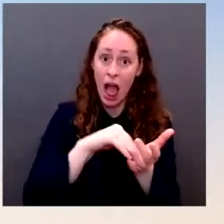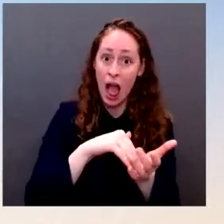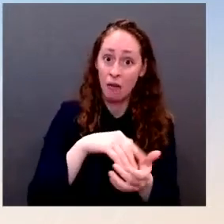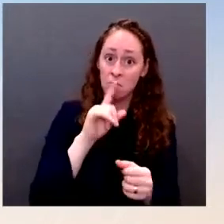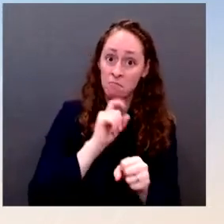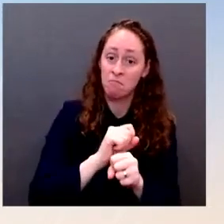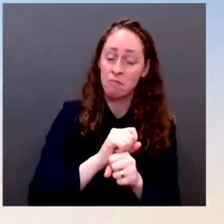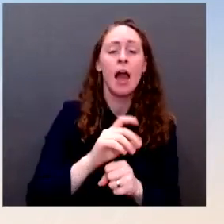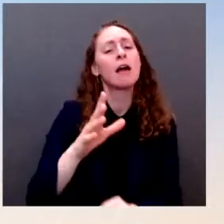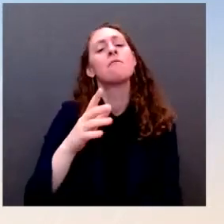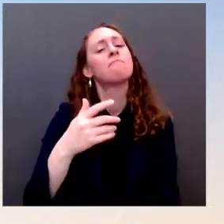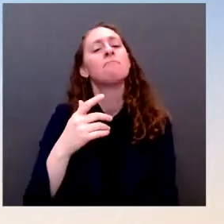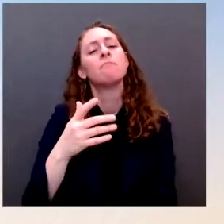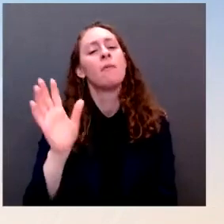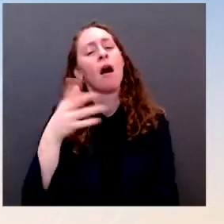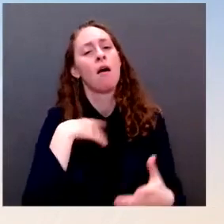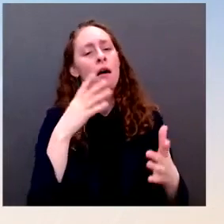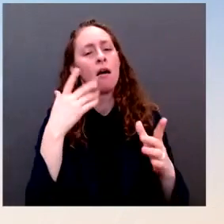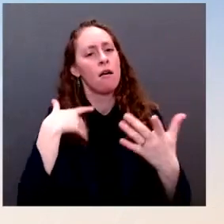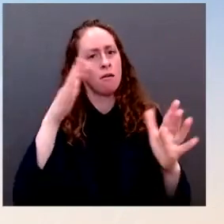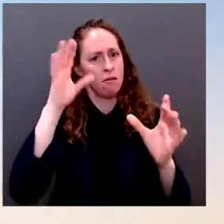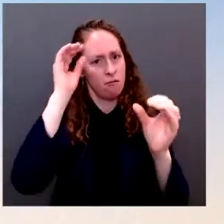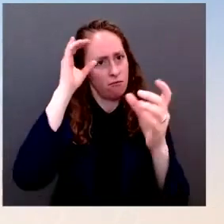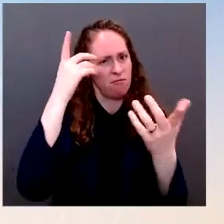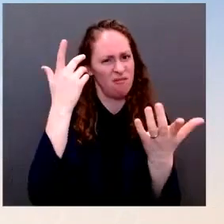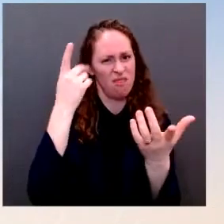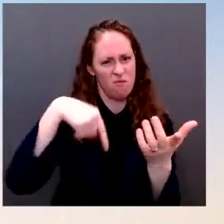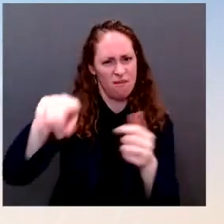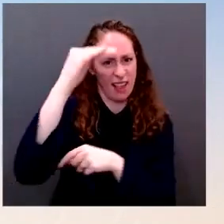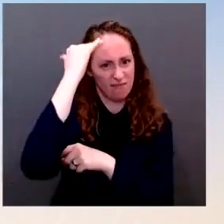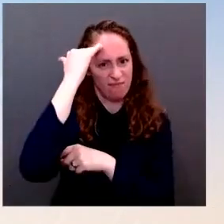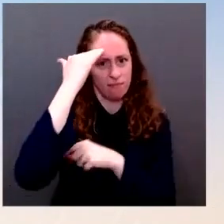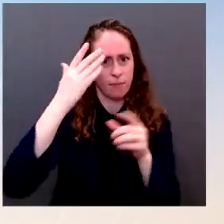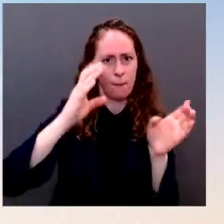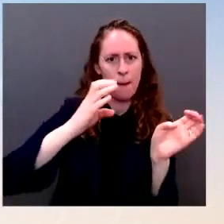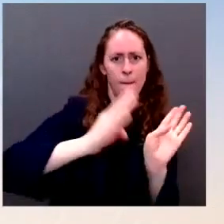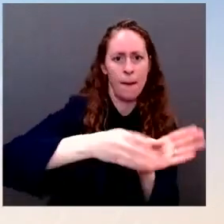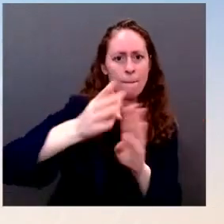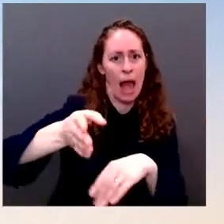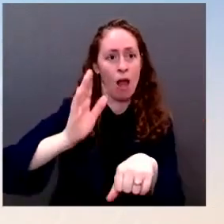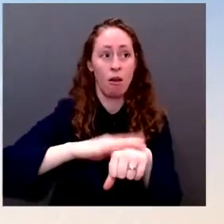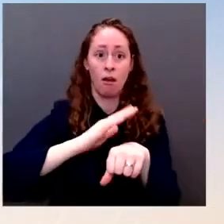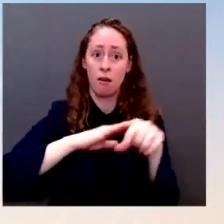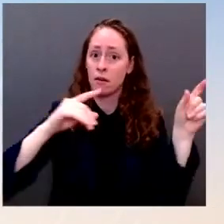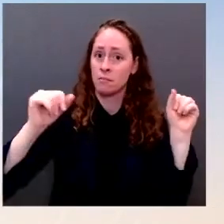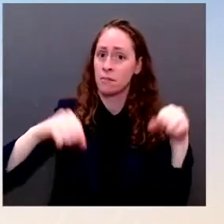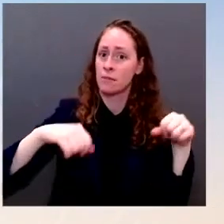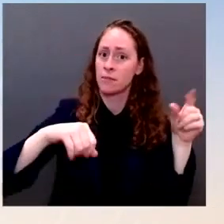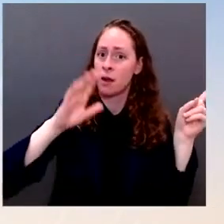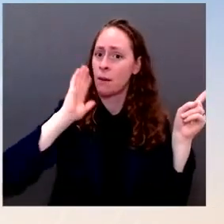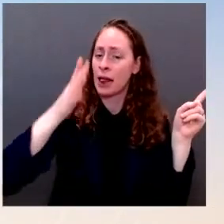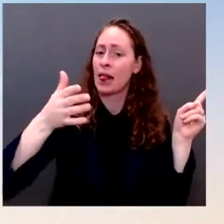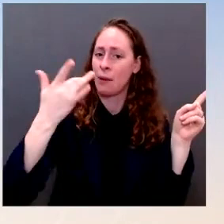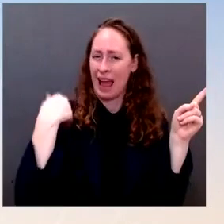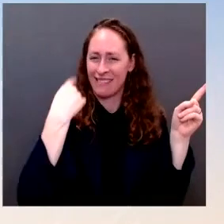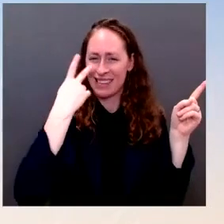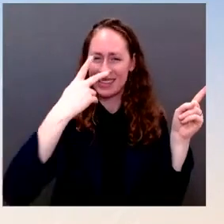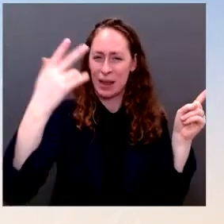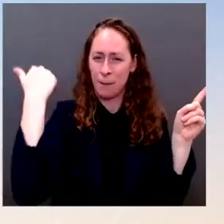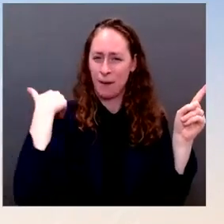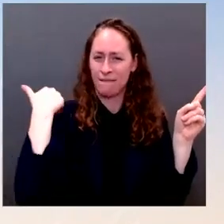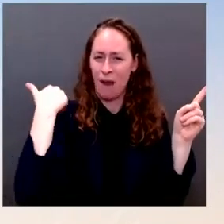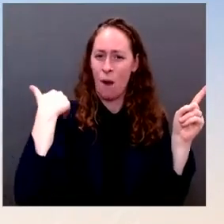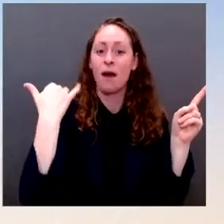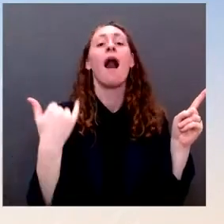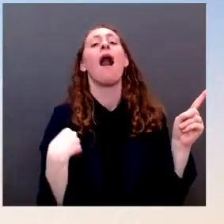of and what tactics they've used in the past. And sometimes you see — you do see repetition of that. So, a few years ago, for example, Russia's defense